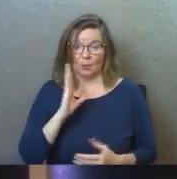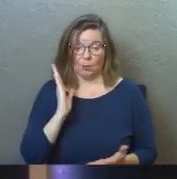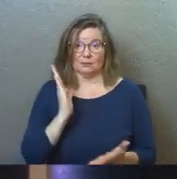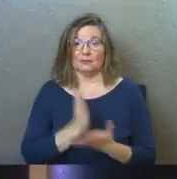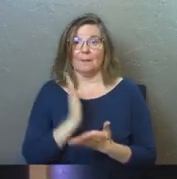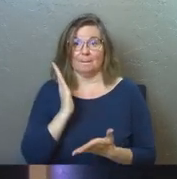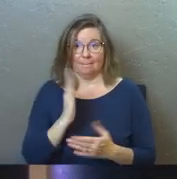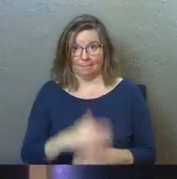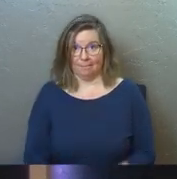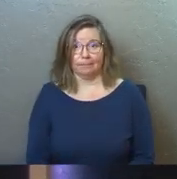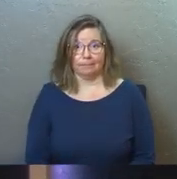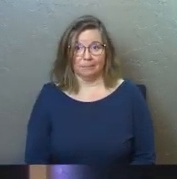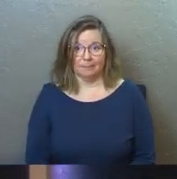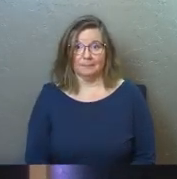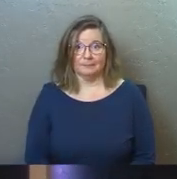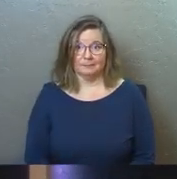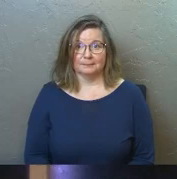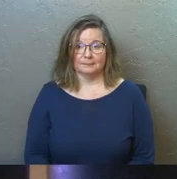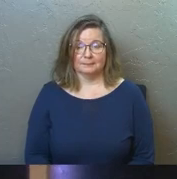shut it down.